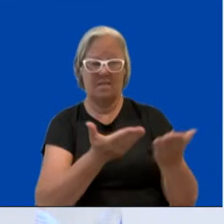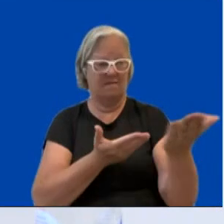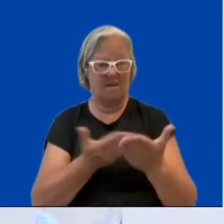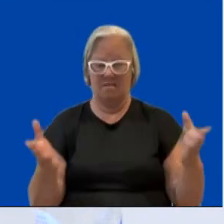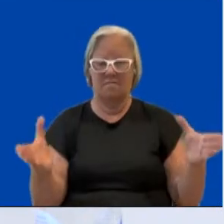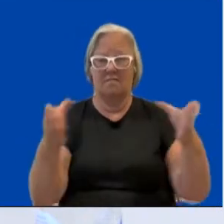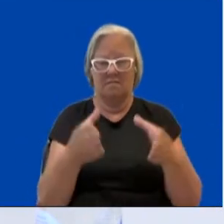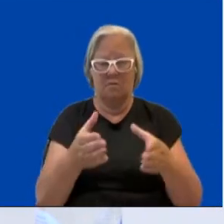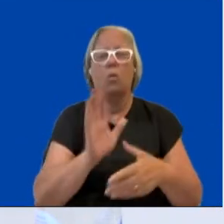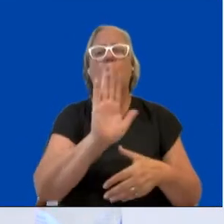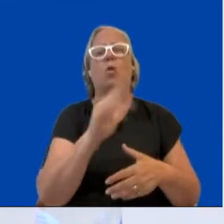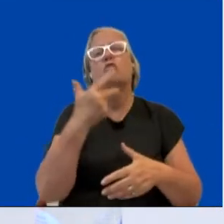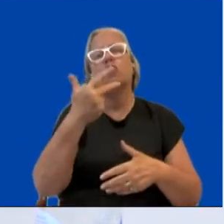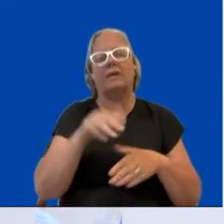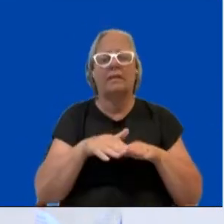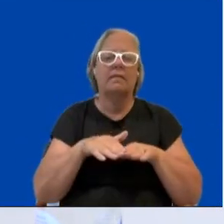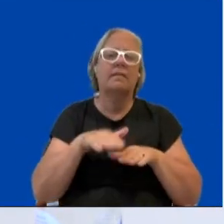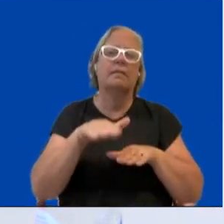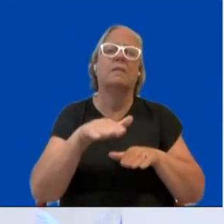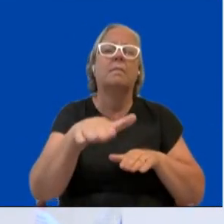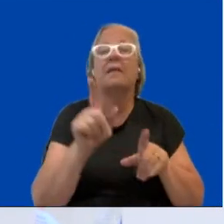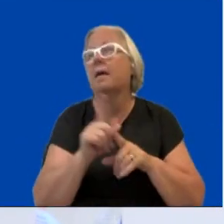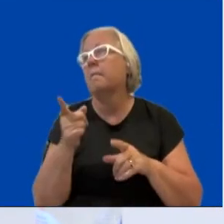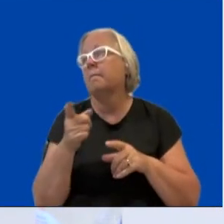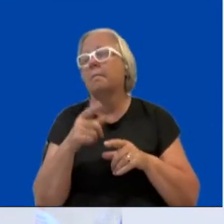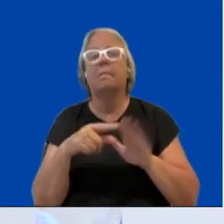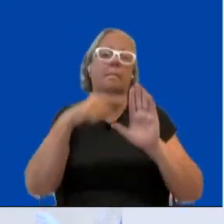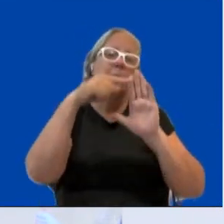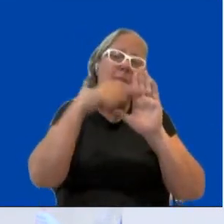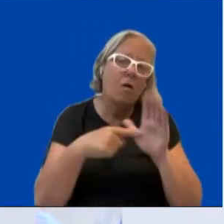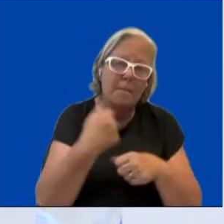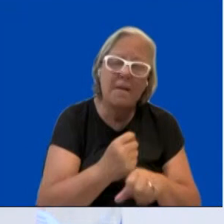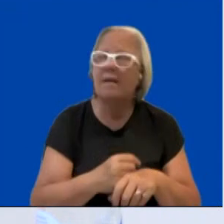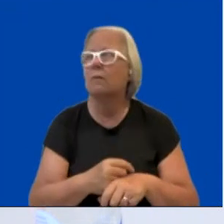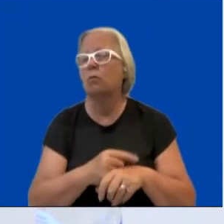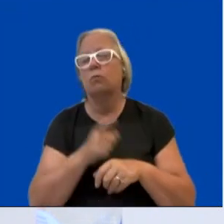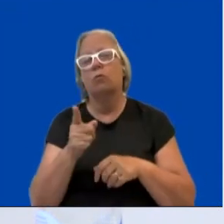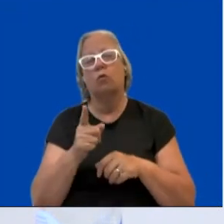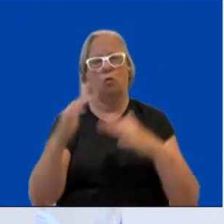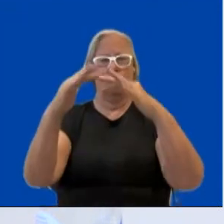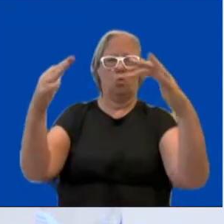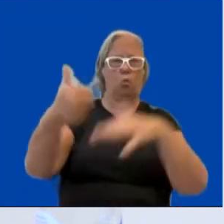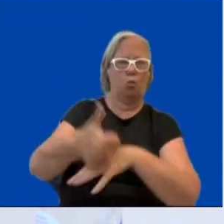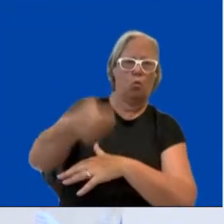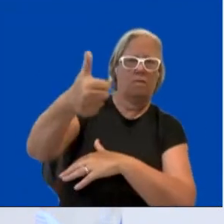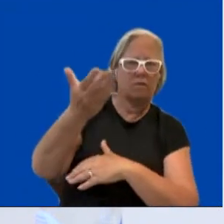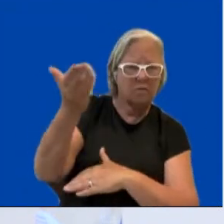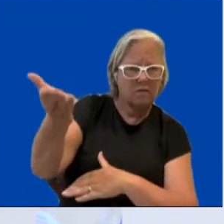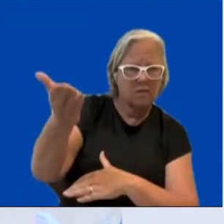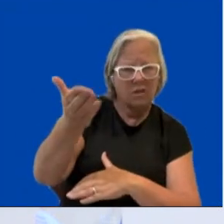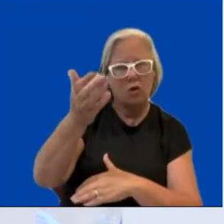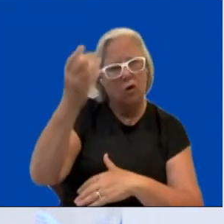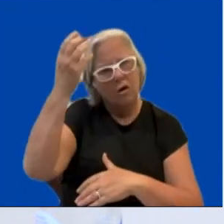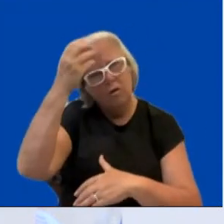policymakers, governments, ministers, everyone who wants to participate in our campaign, please